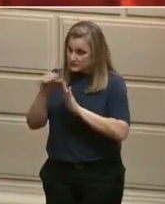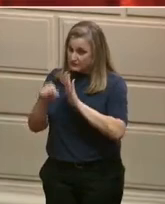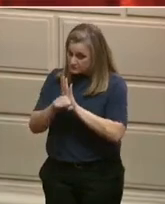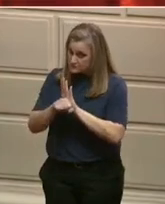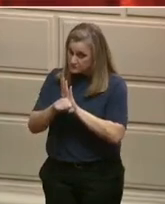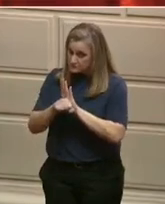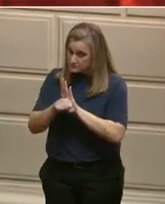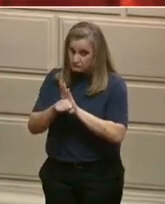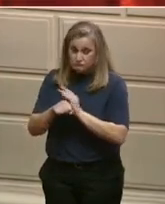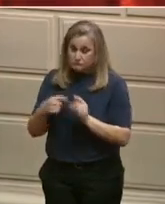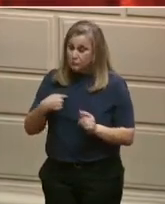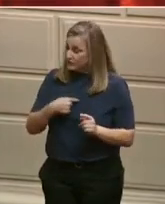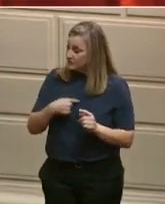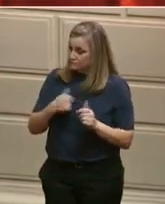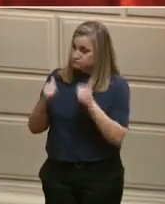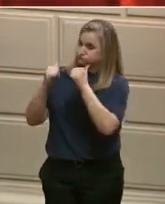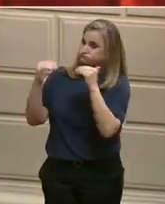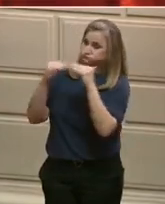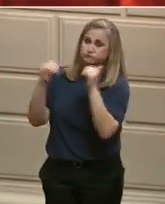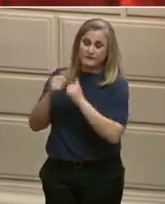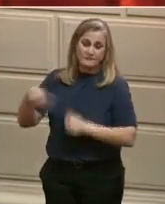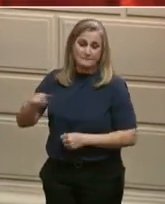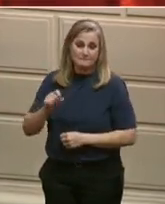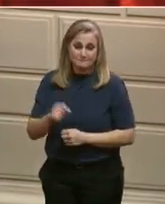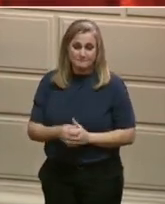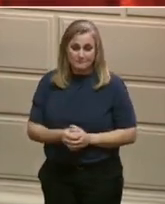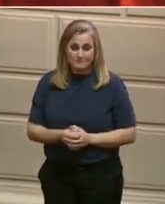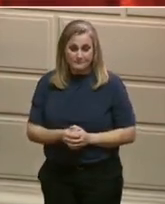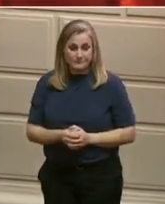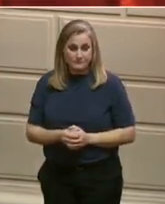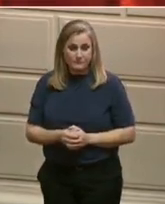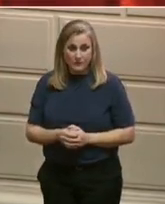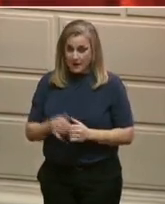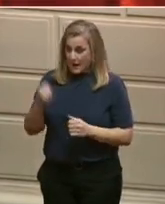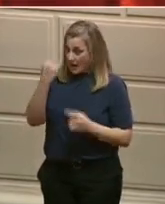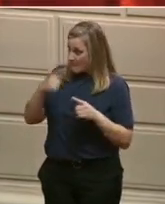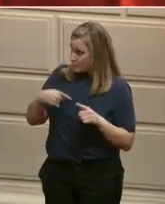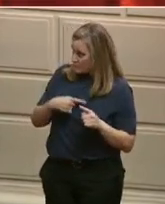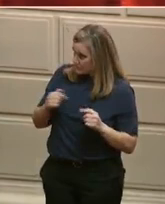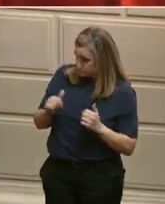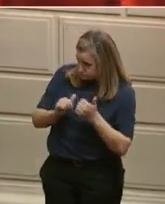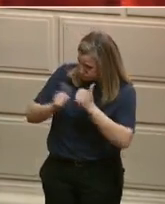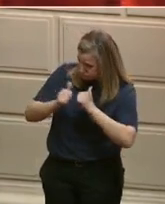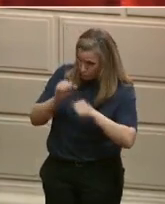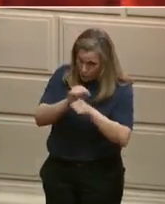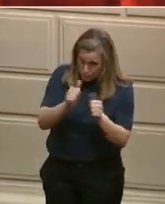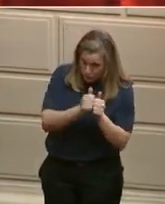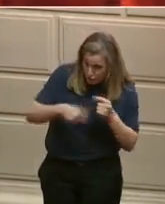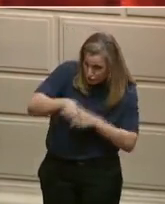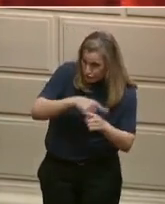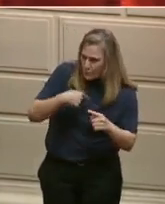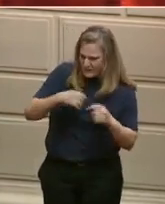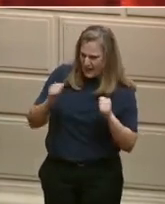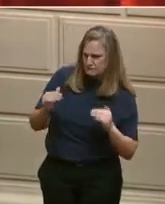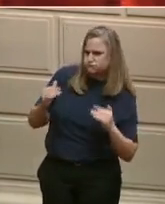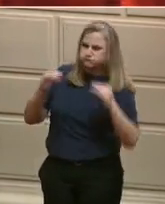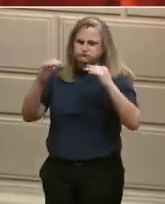all we can do is succeed. Tonight, I'm here to cheer on our home team